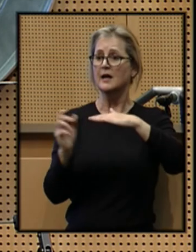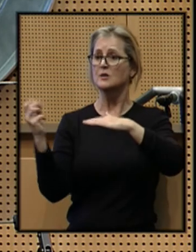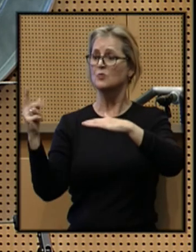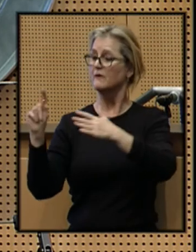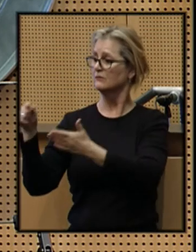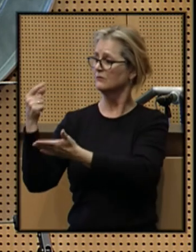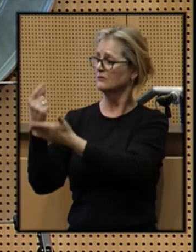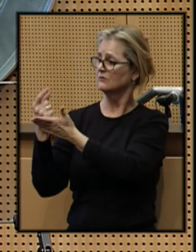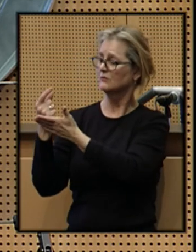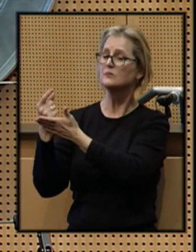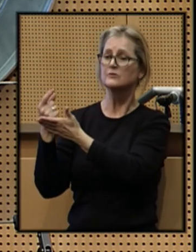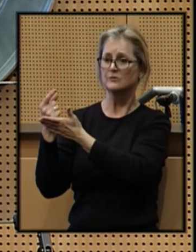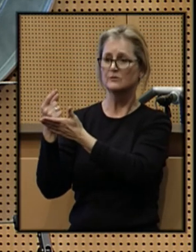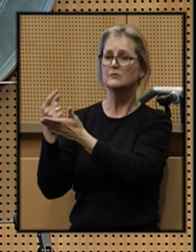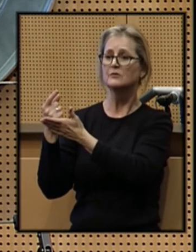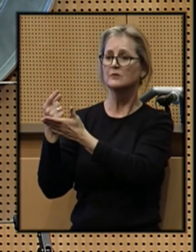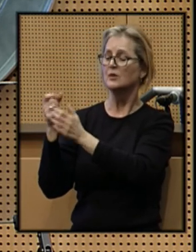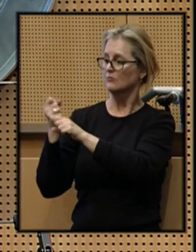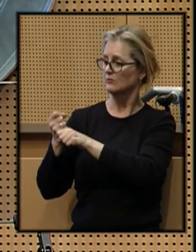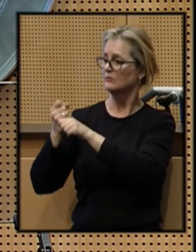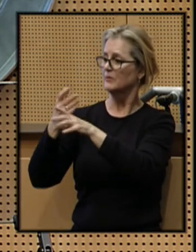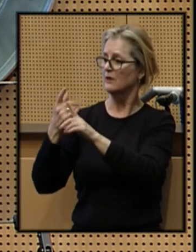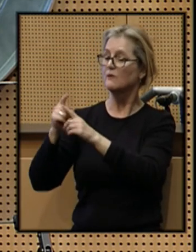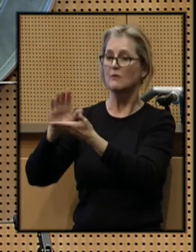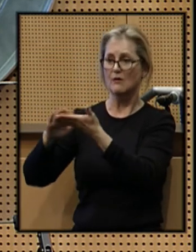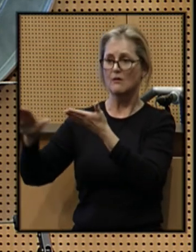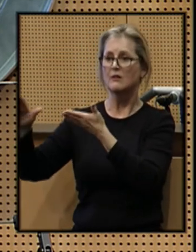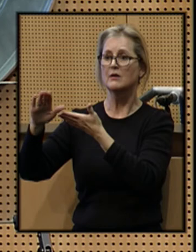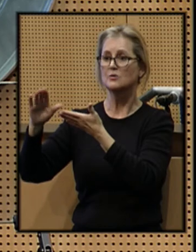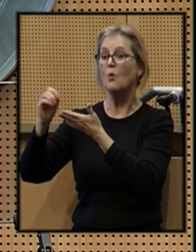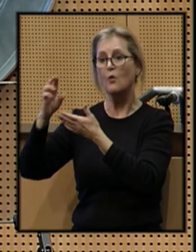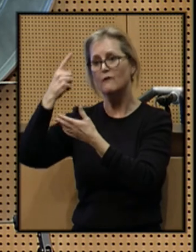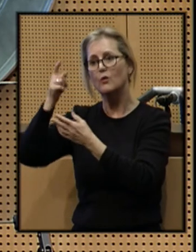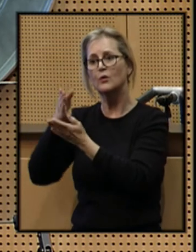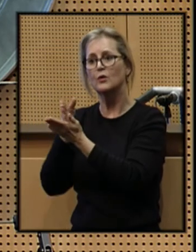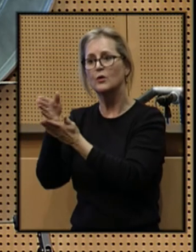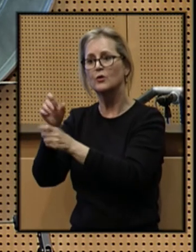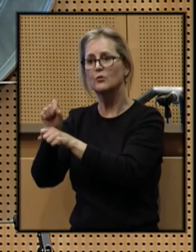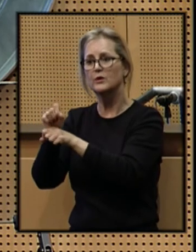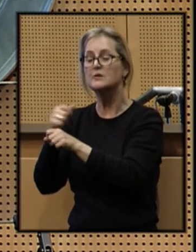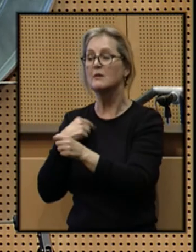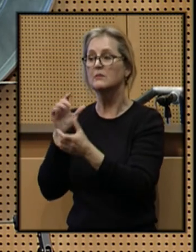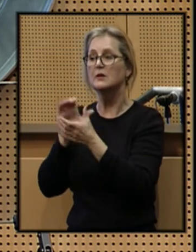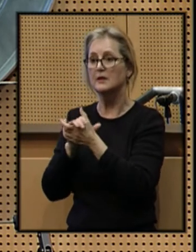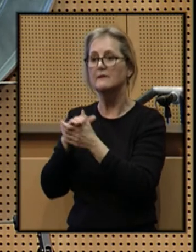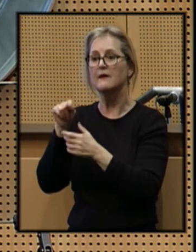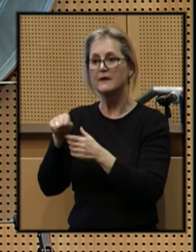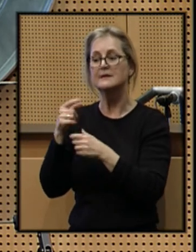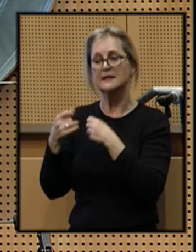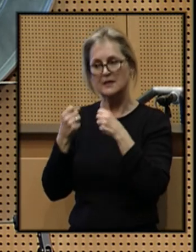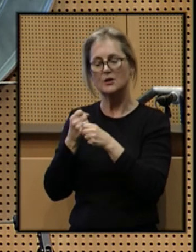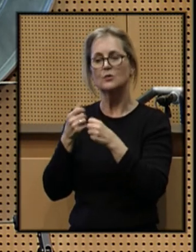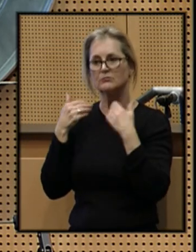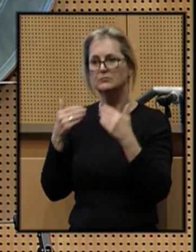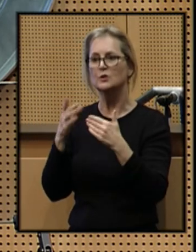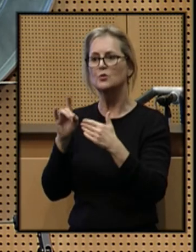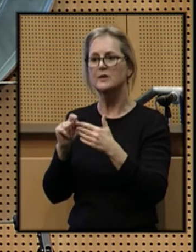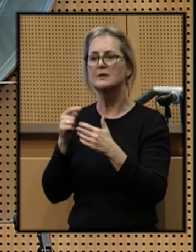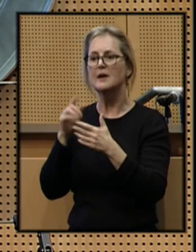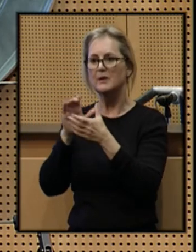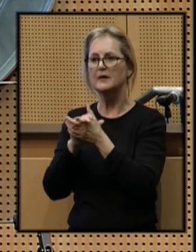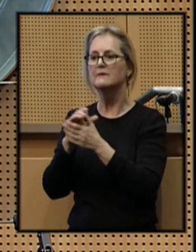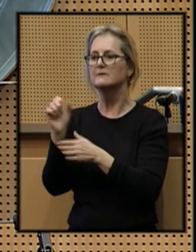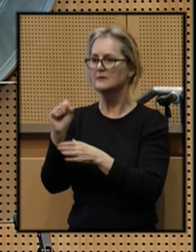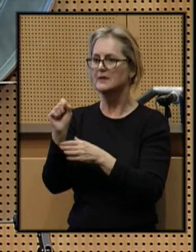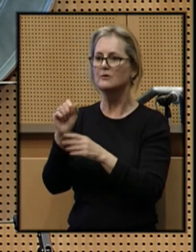graduate prepared for college or for careers. I believe this is a year to do this, and I believe